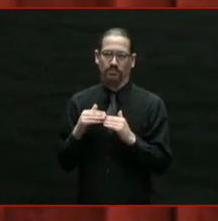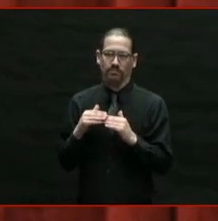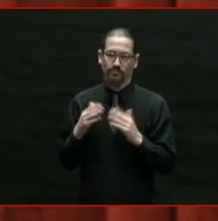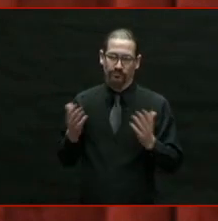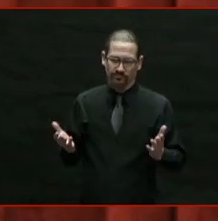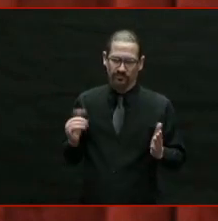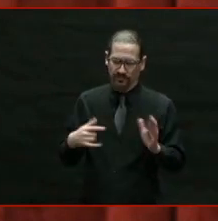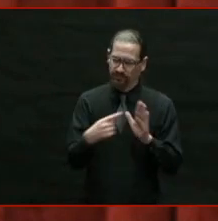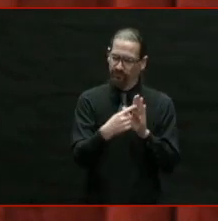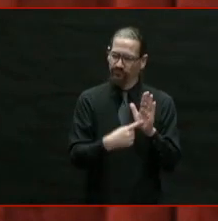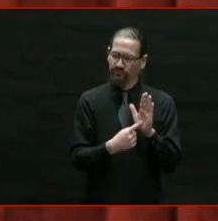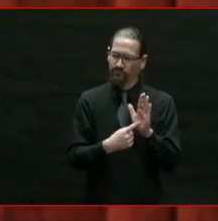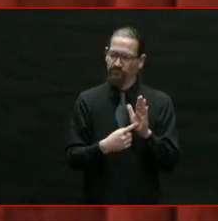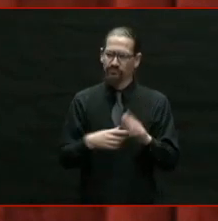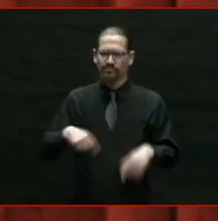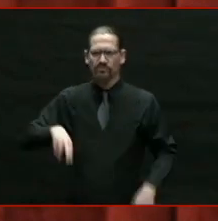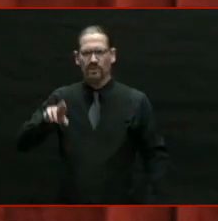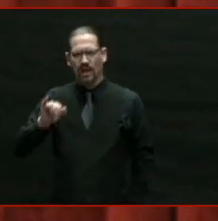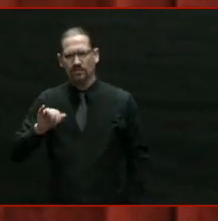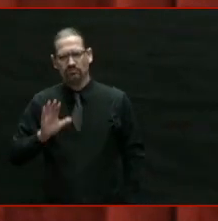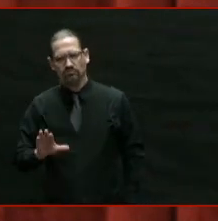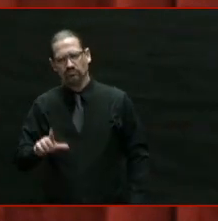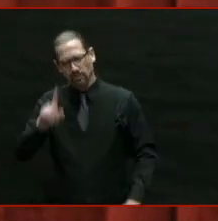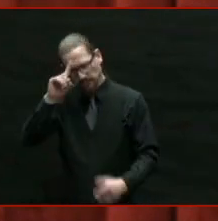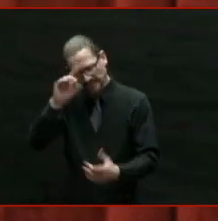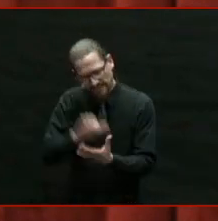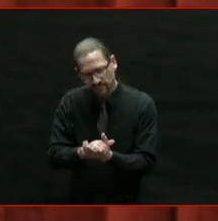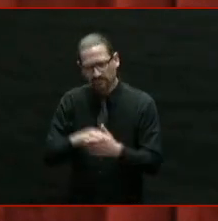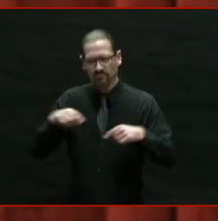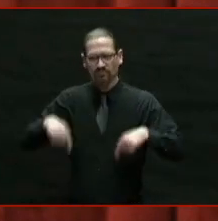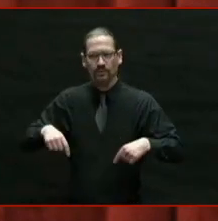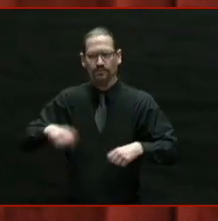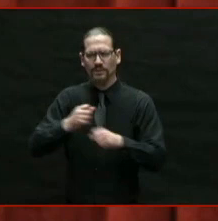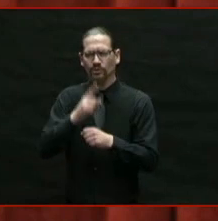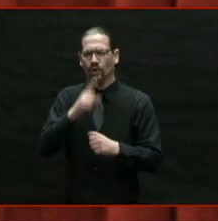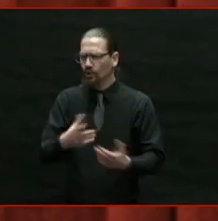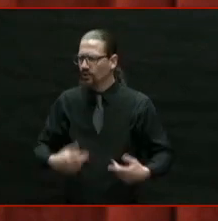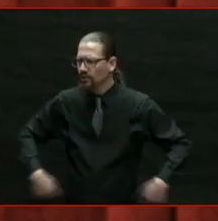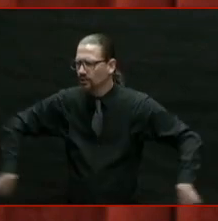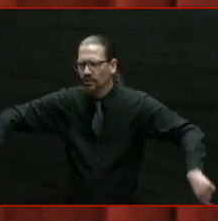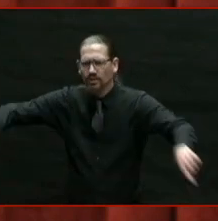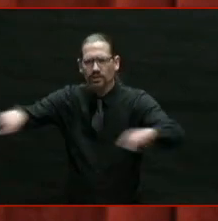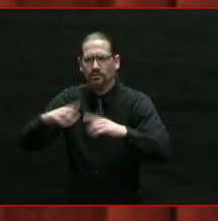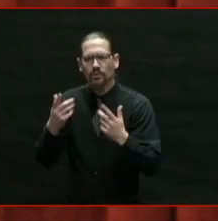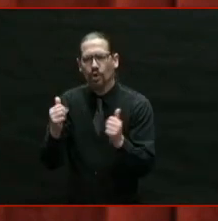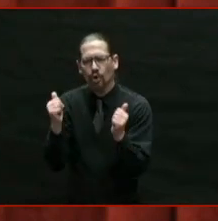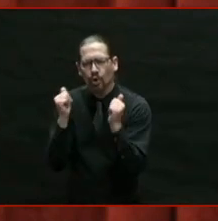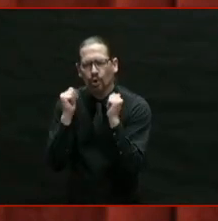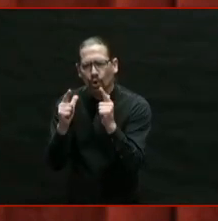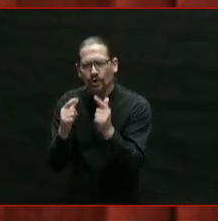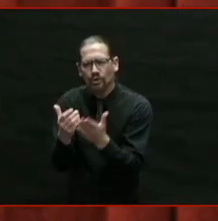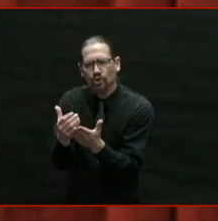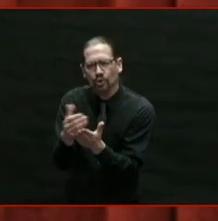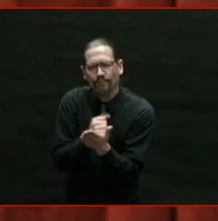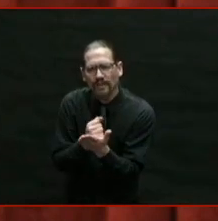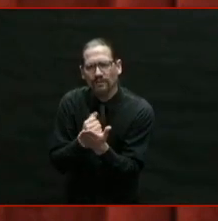We here in Rhode Island believe all people deserve to be treated with dignity and respect